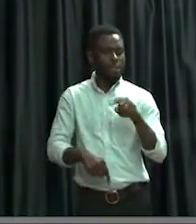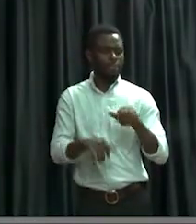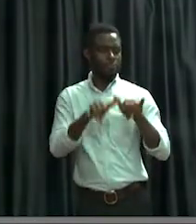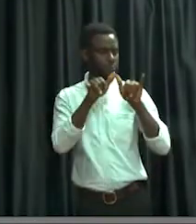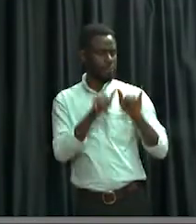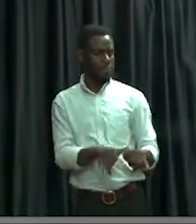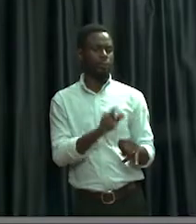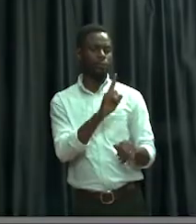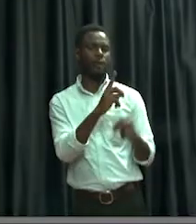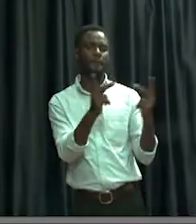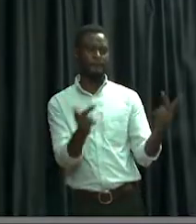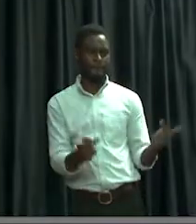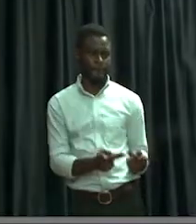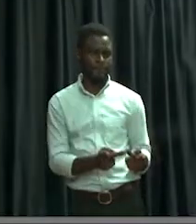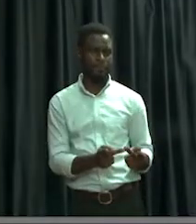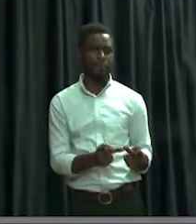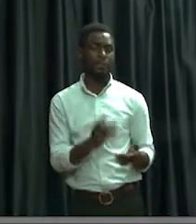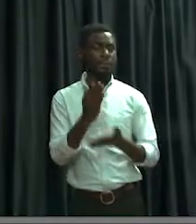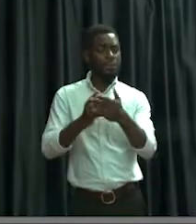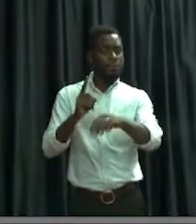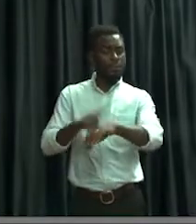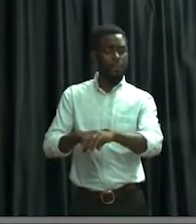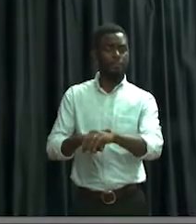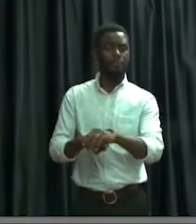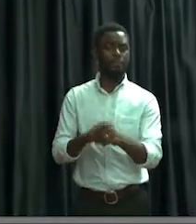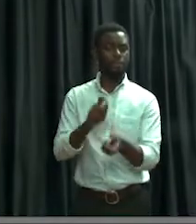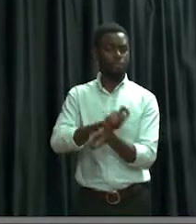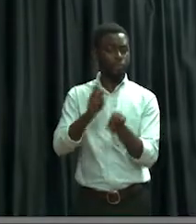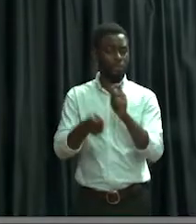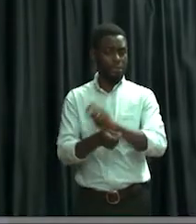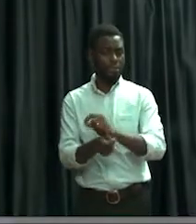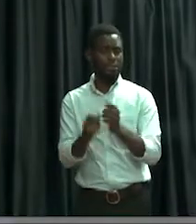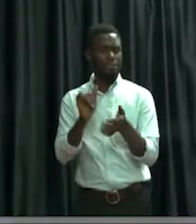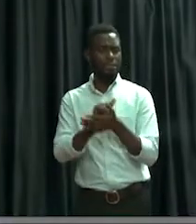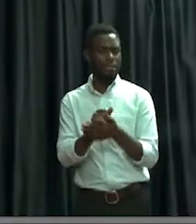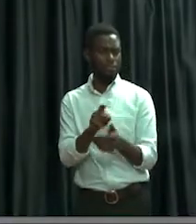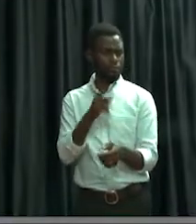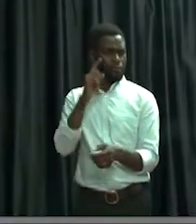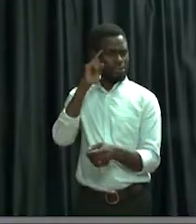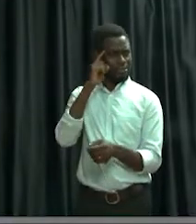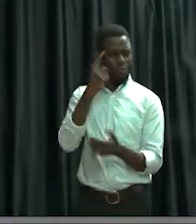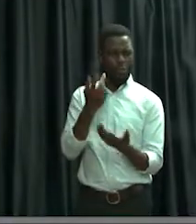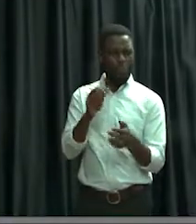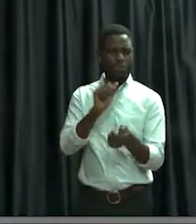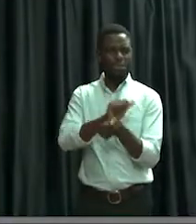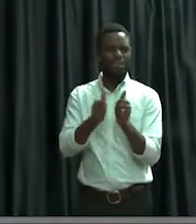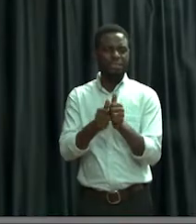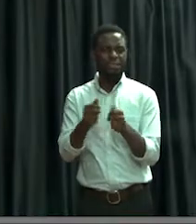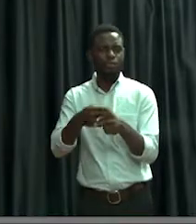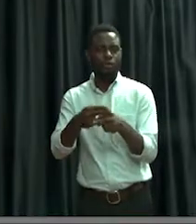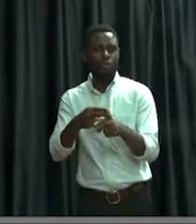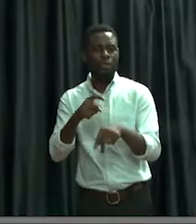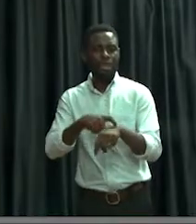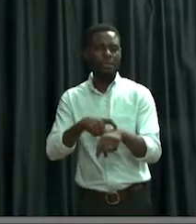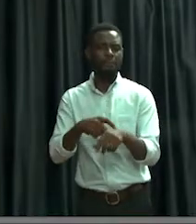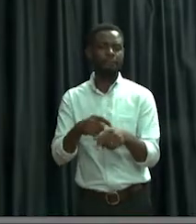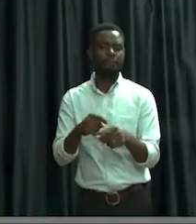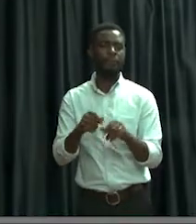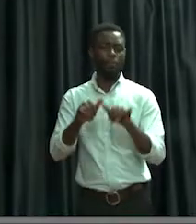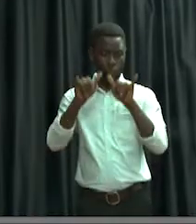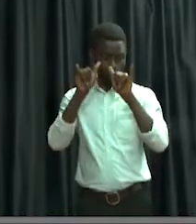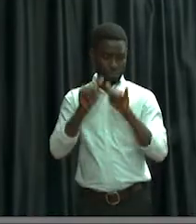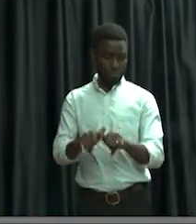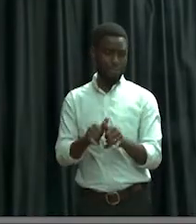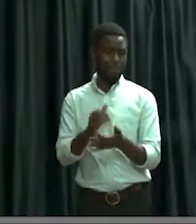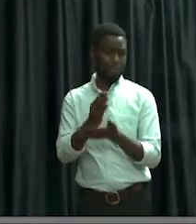one place. And sometimes the changes that look like they are temporary are really permanent changes